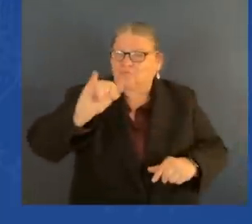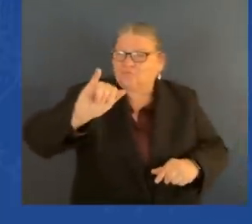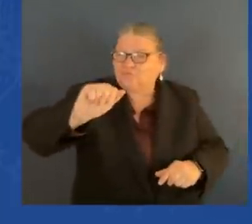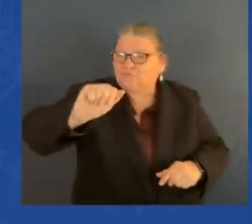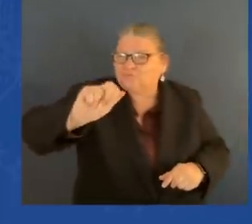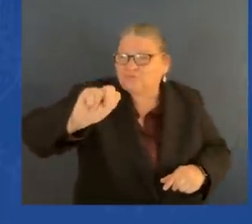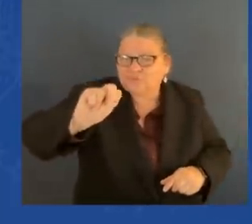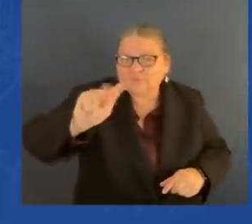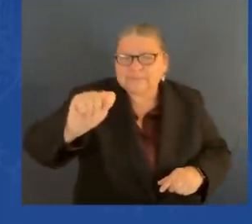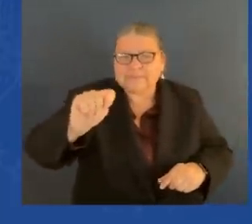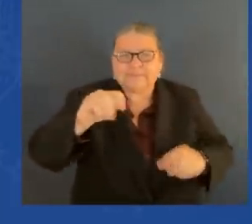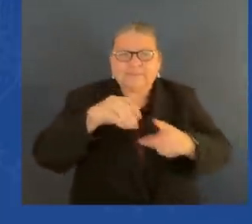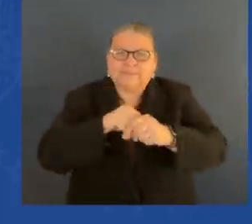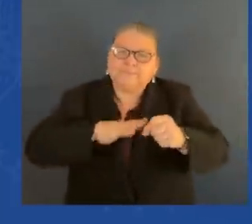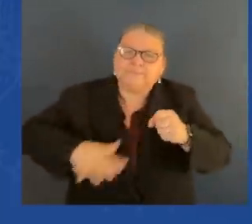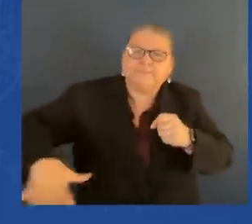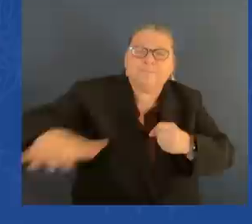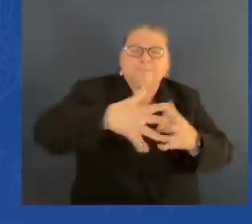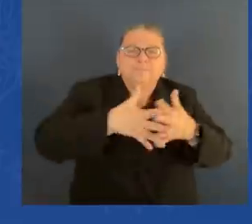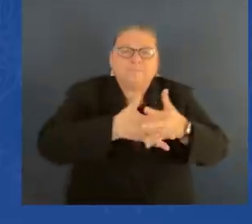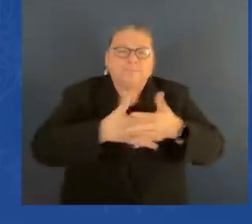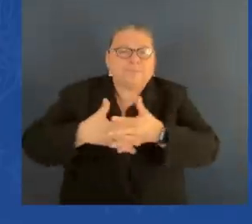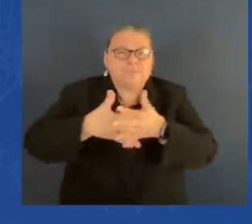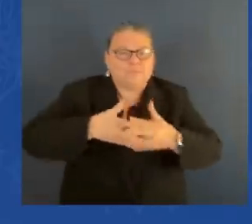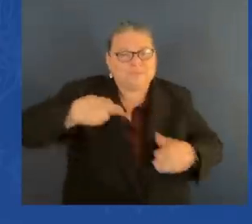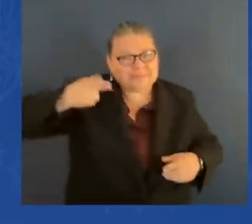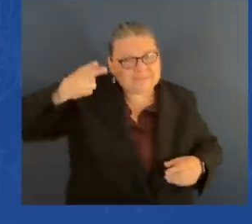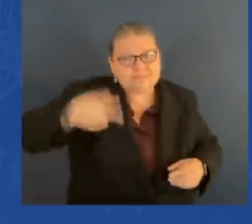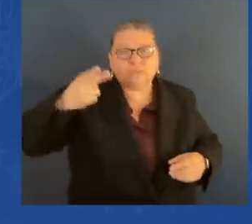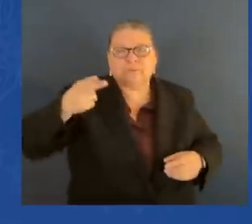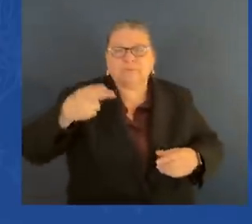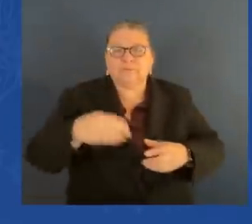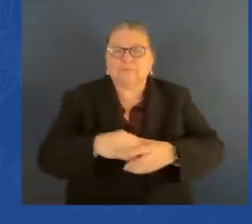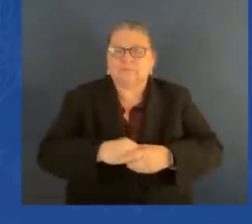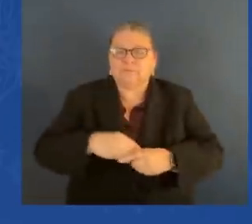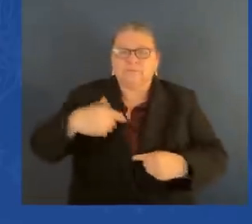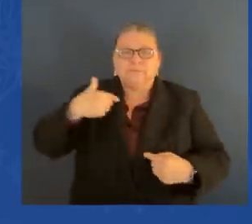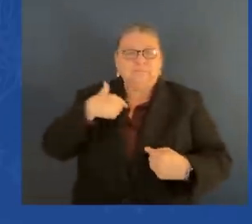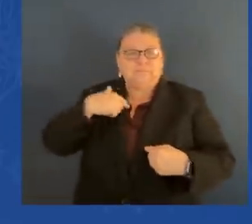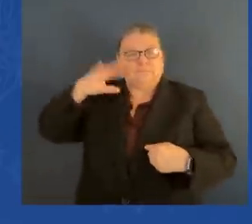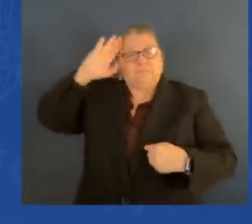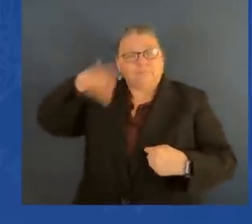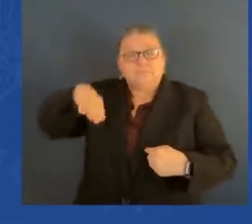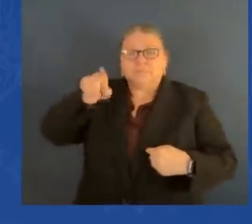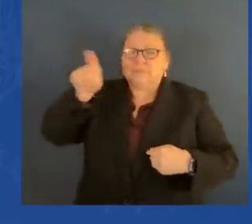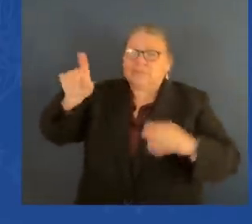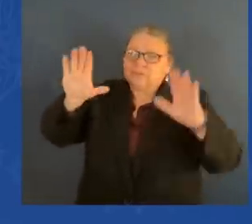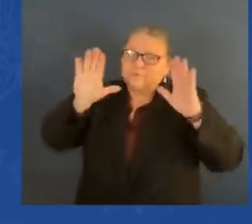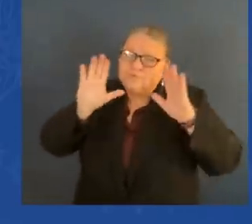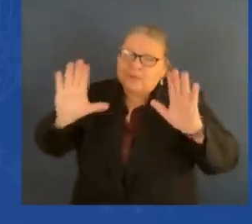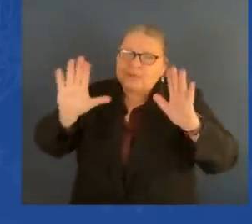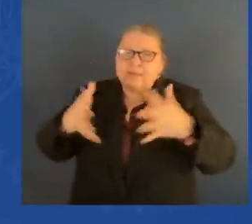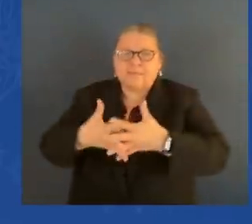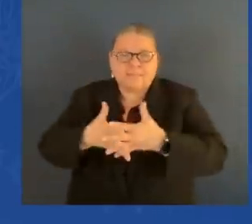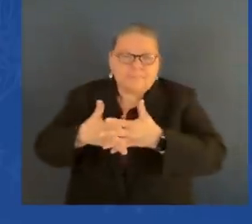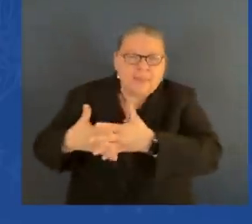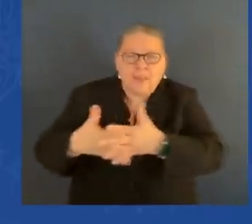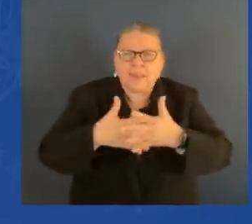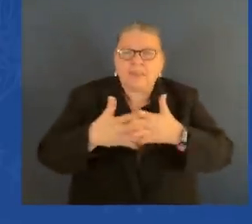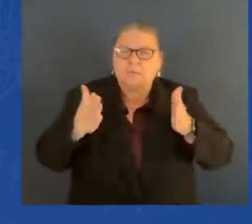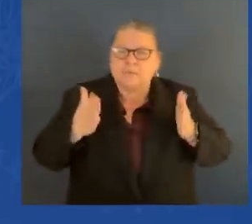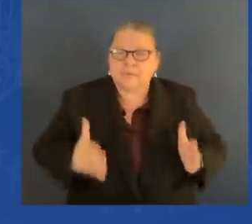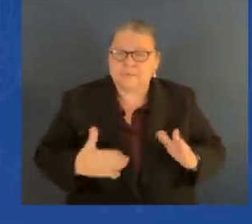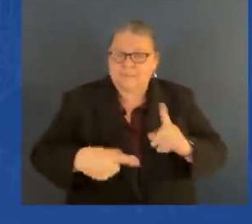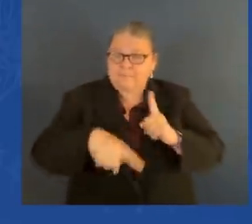who the — but he also had a lot of great Americans write about him and write things that